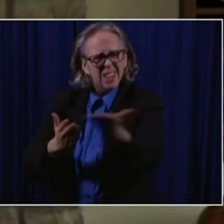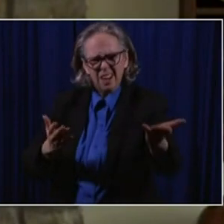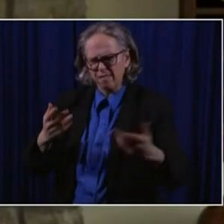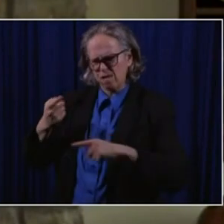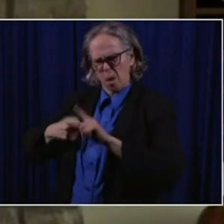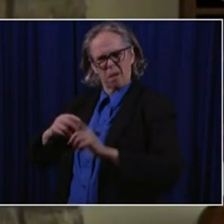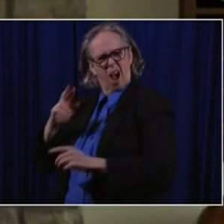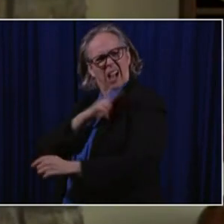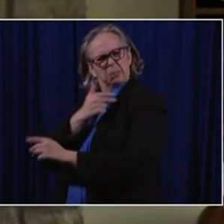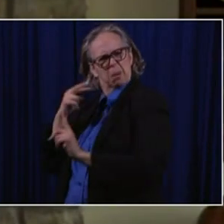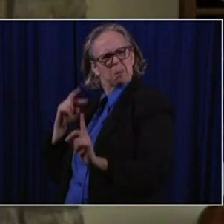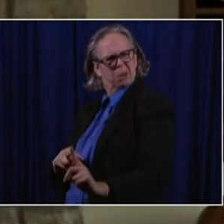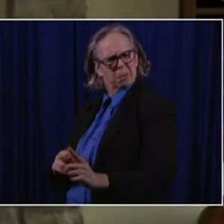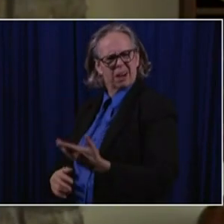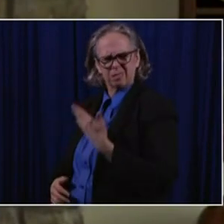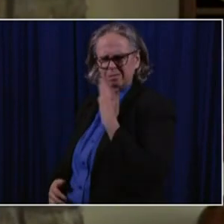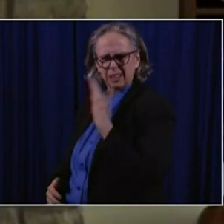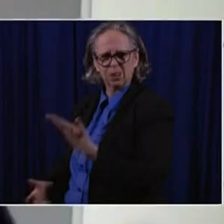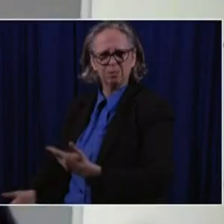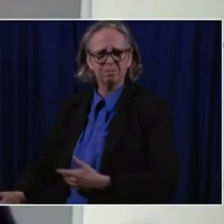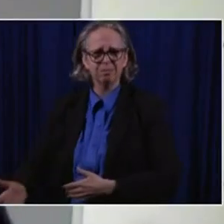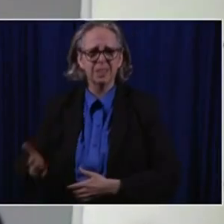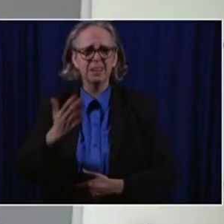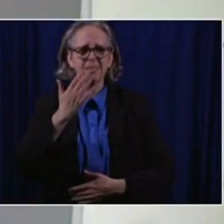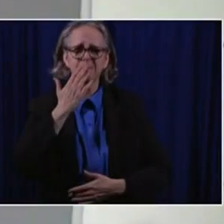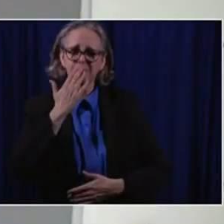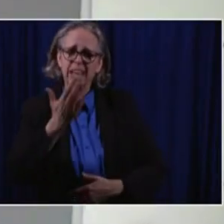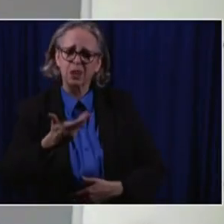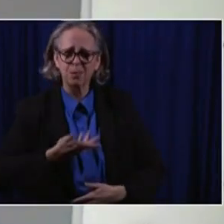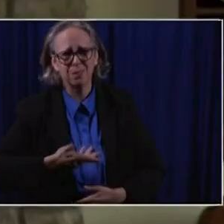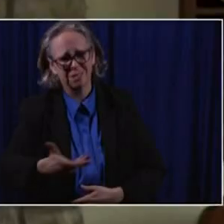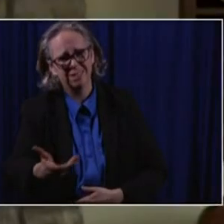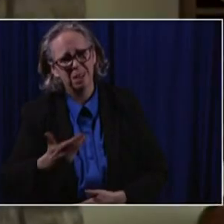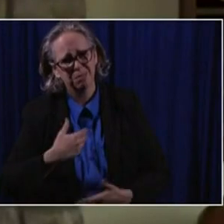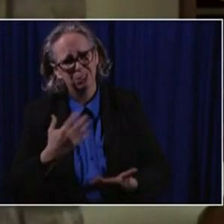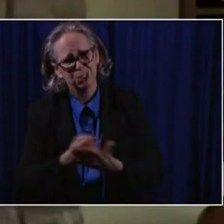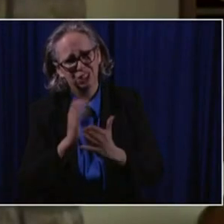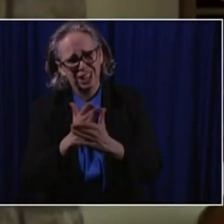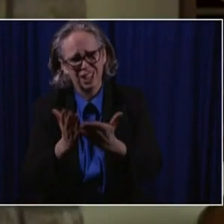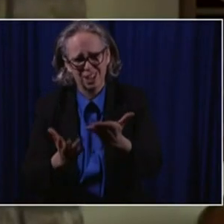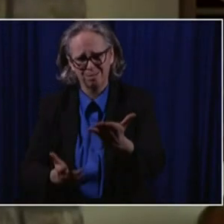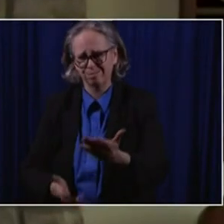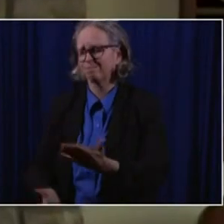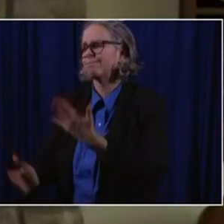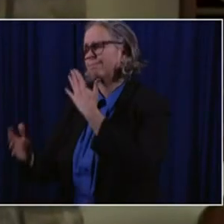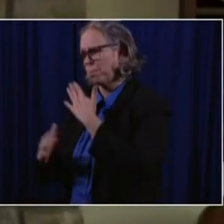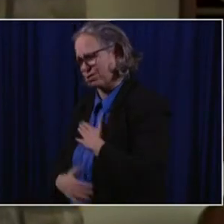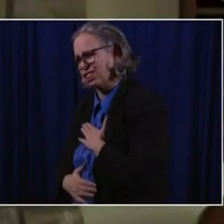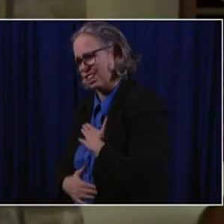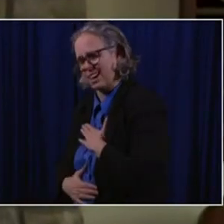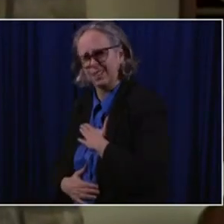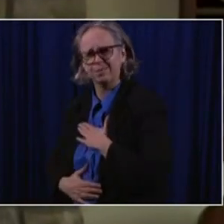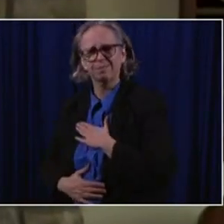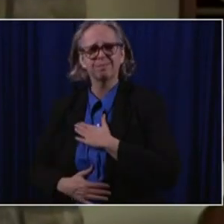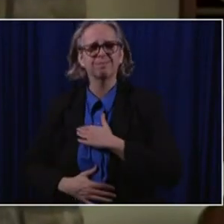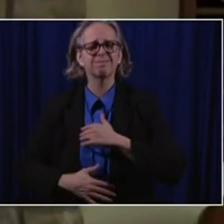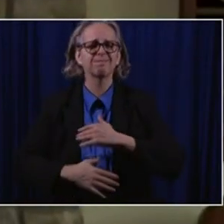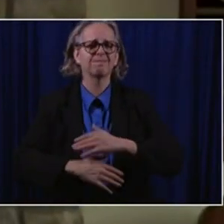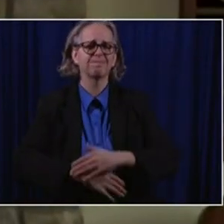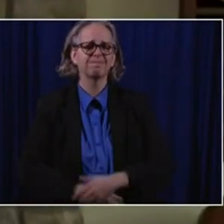is. Thank you for the opportunity to talk here today, governor. Thank you. We appreciate it. Bless you. Thank you very much. You're